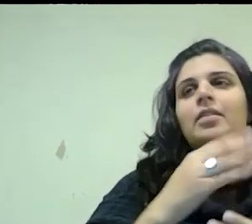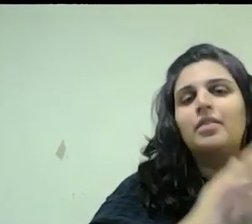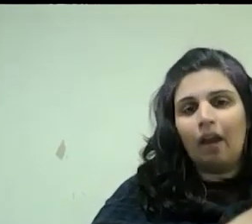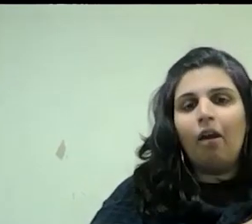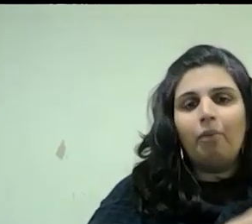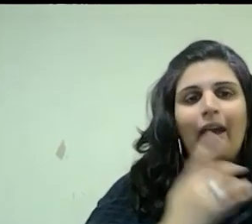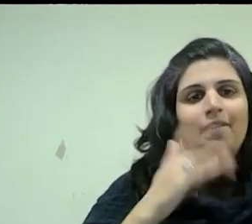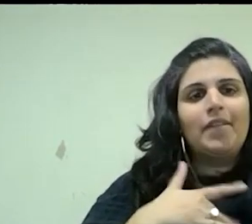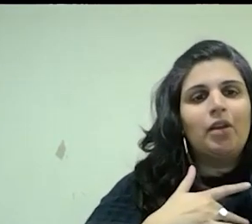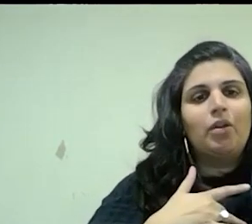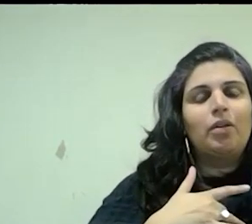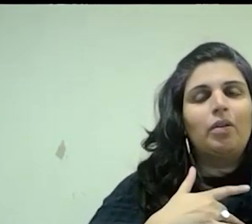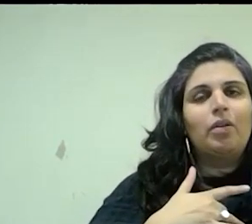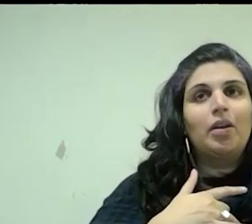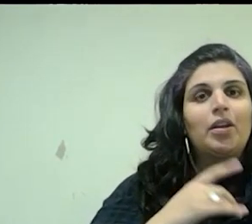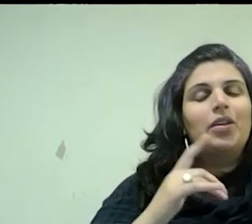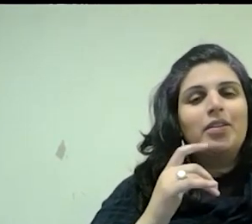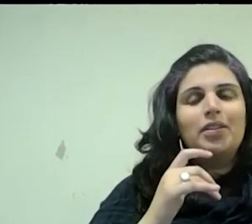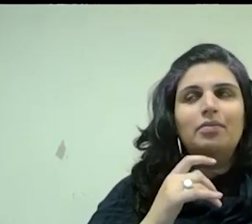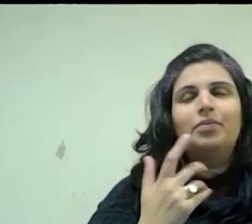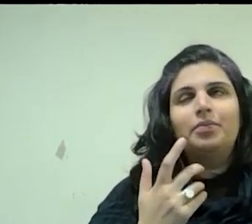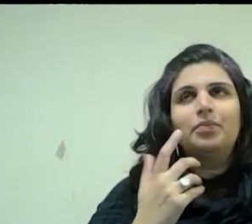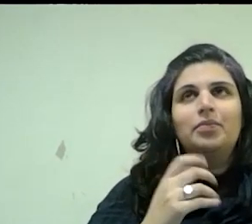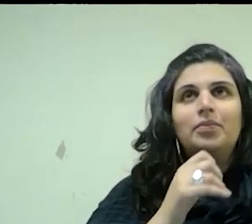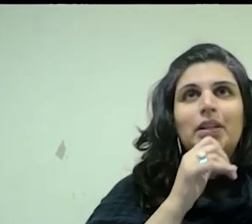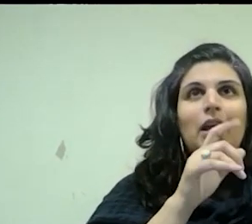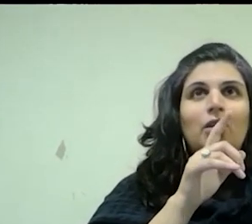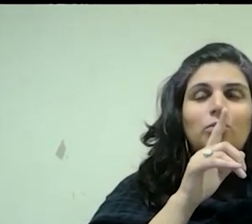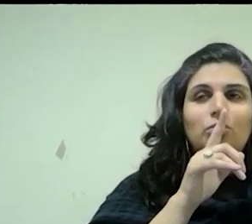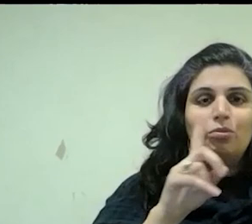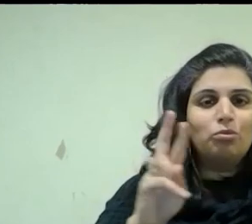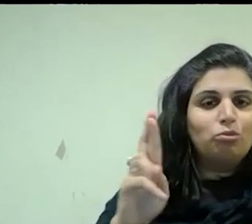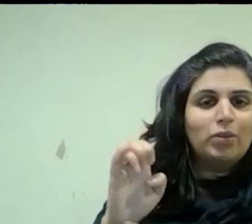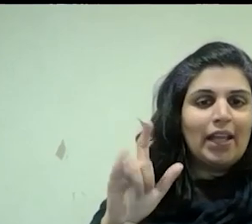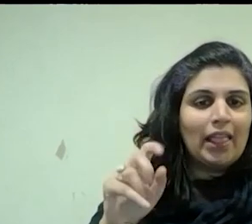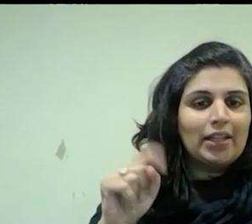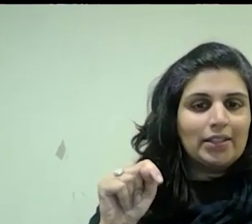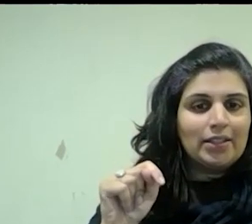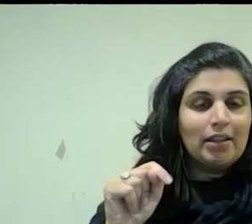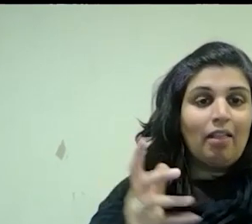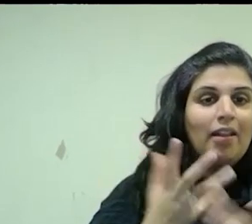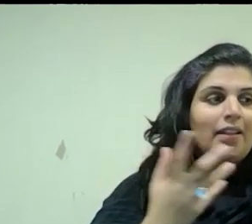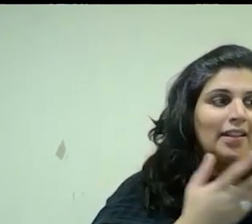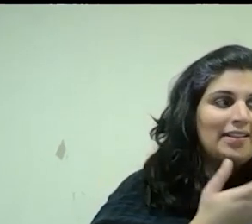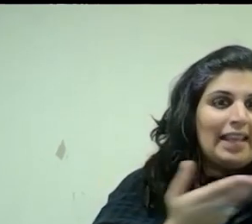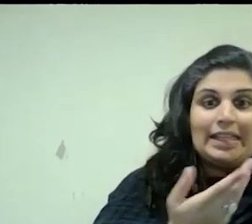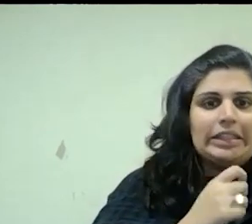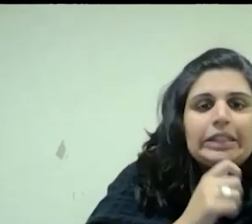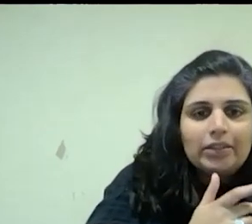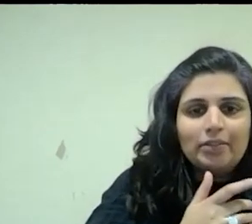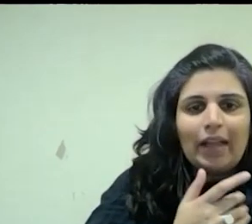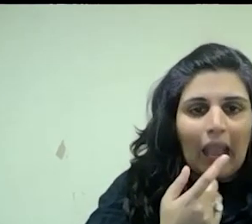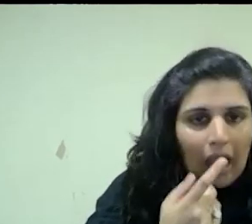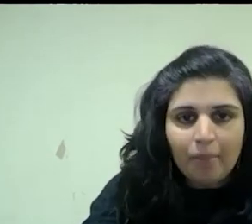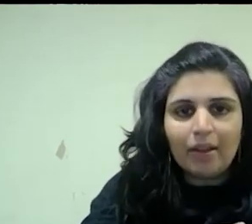wrong to assume that these are all sort of, they're not realist paintings, a lot of the stuff didn't necessarily happen, you know,